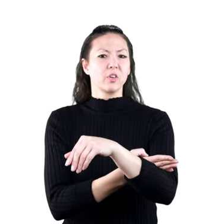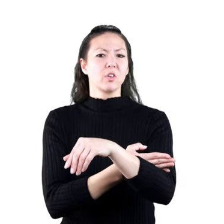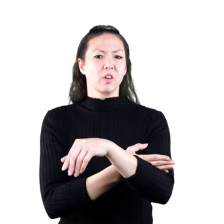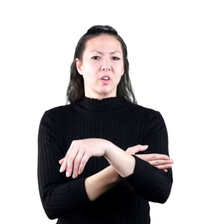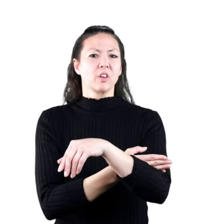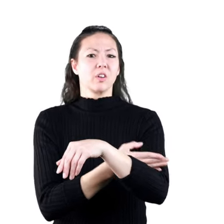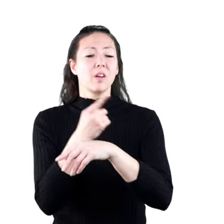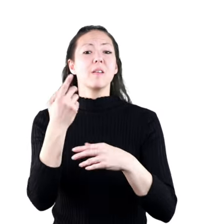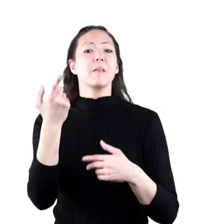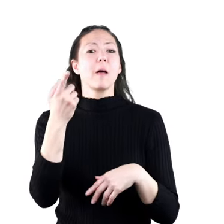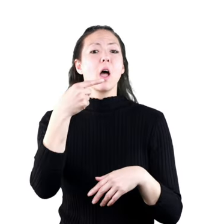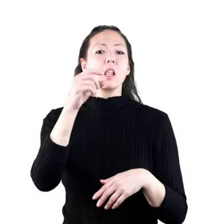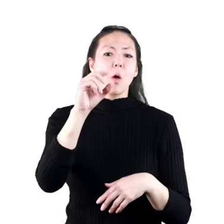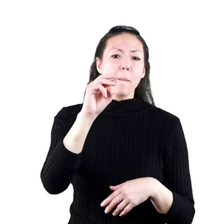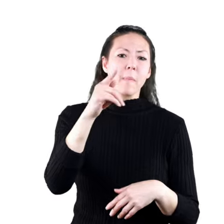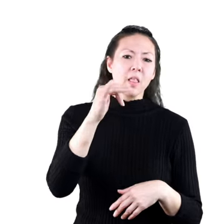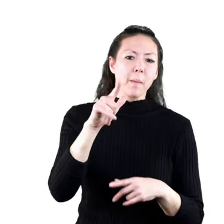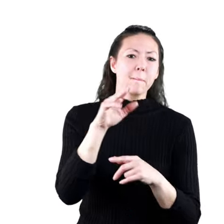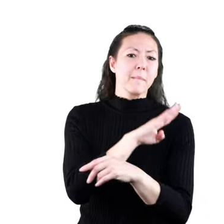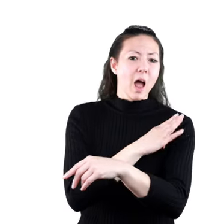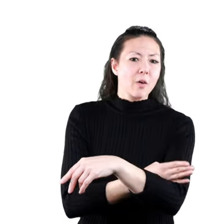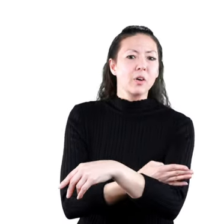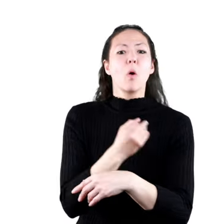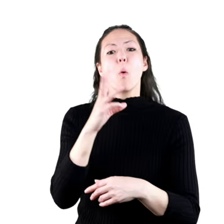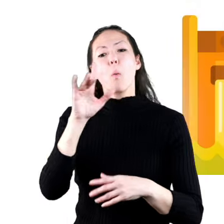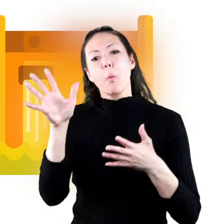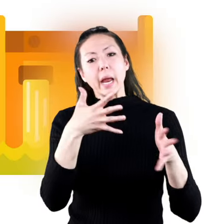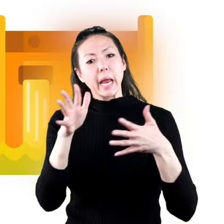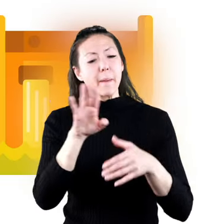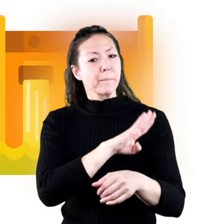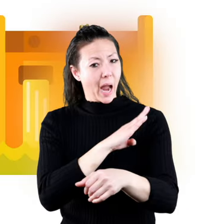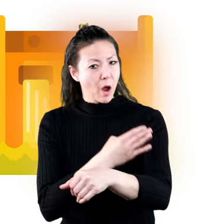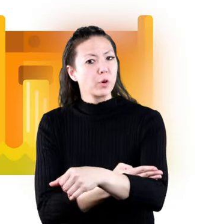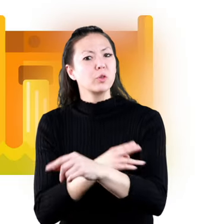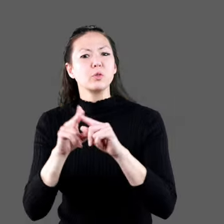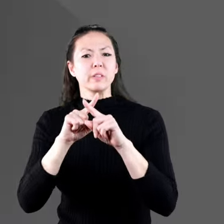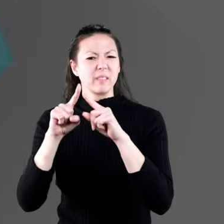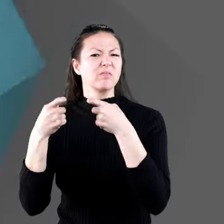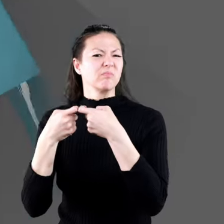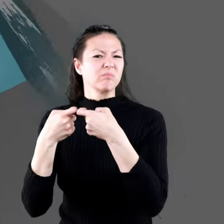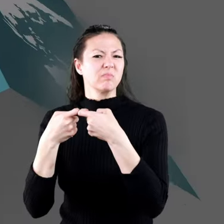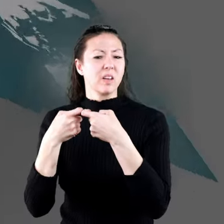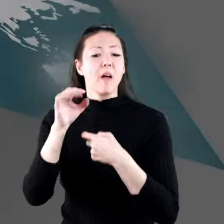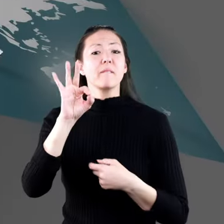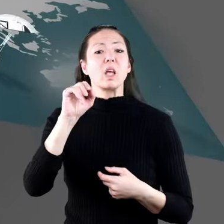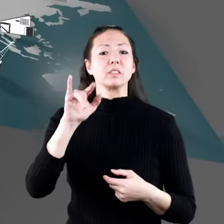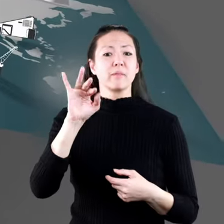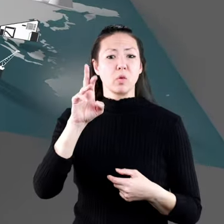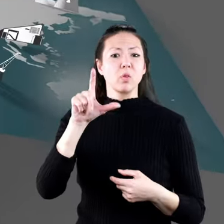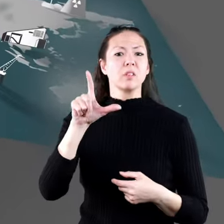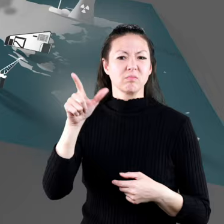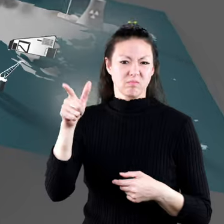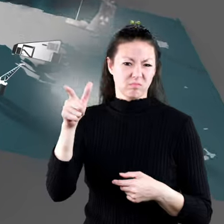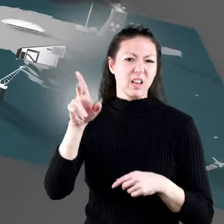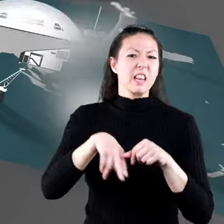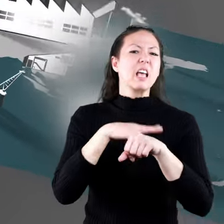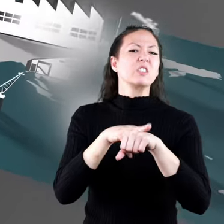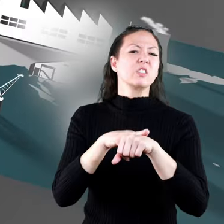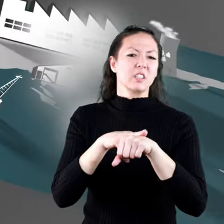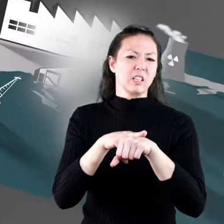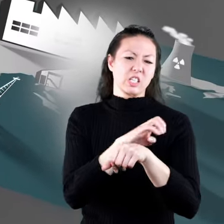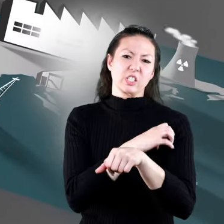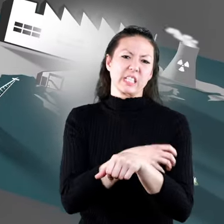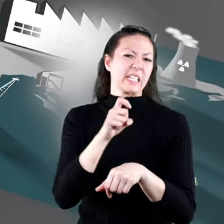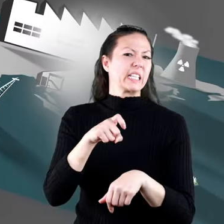There's also geothermal power, wind power, and hydropower. While fossil fuels are obviously vital to our